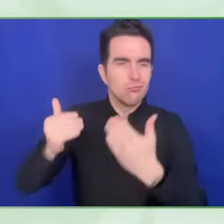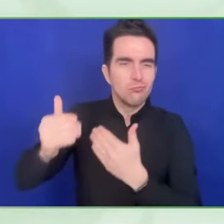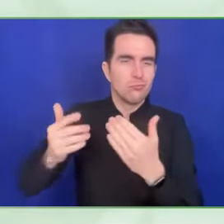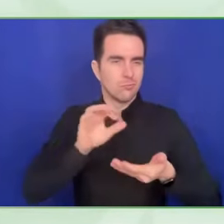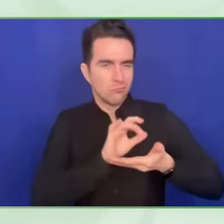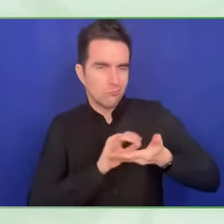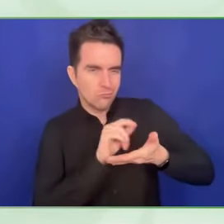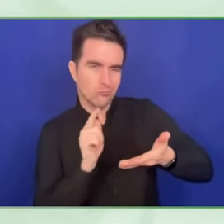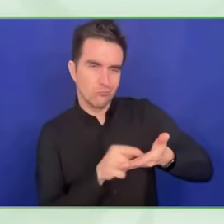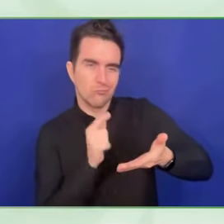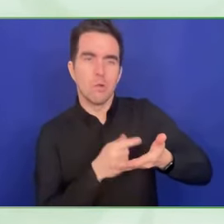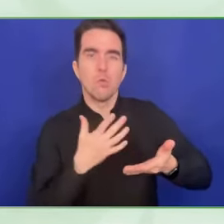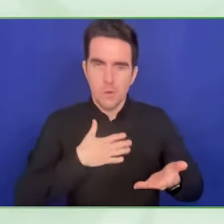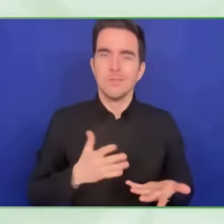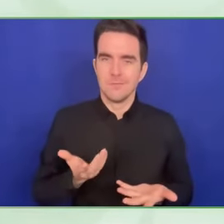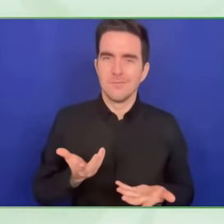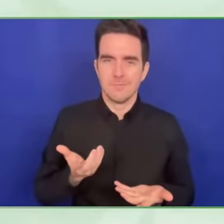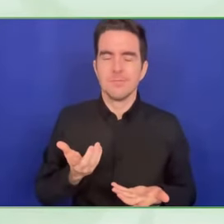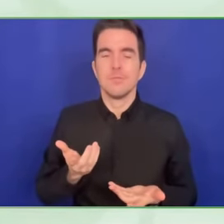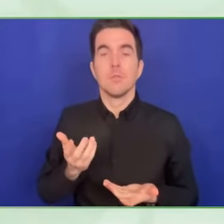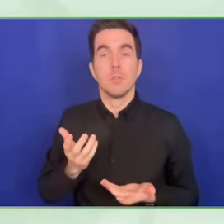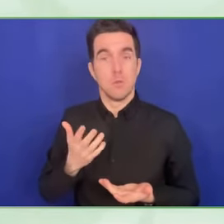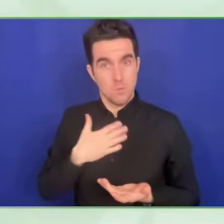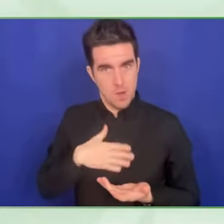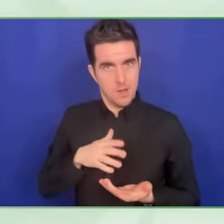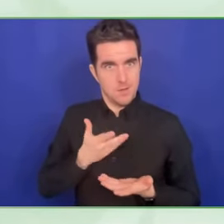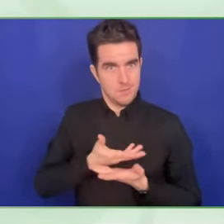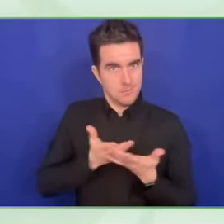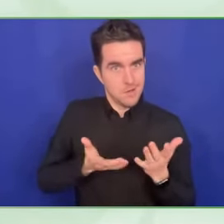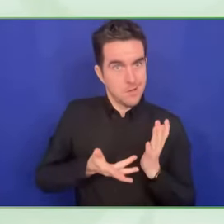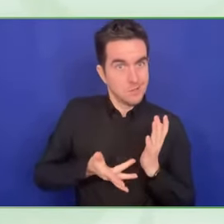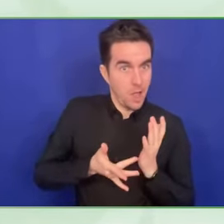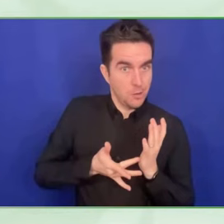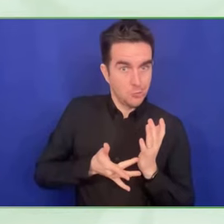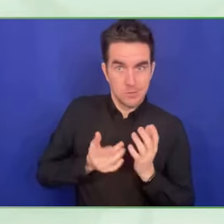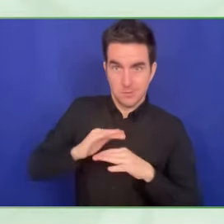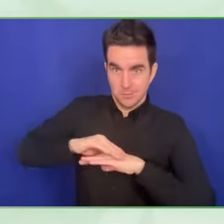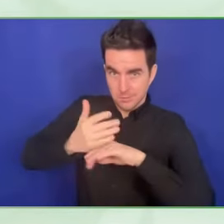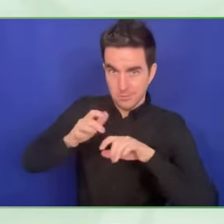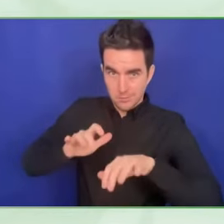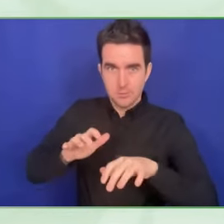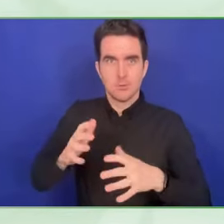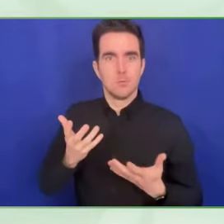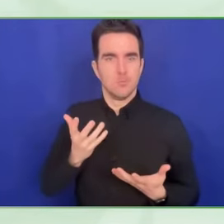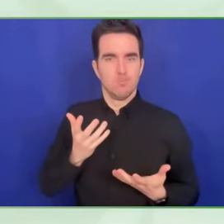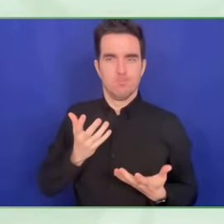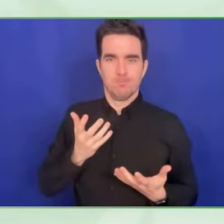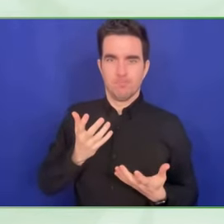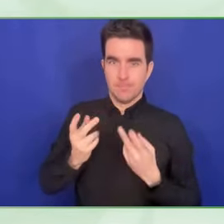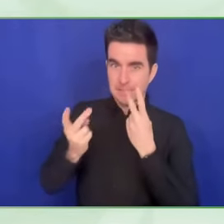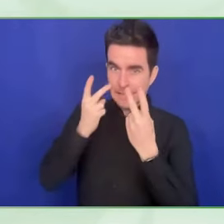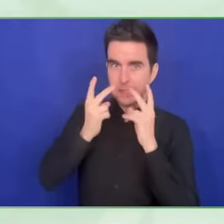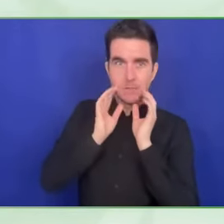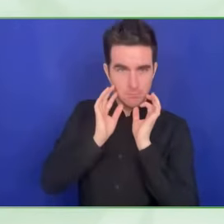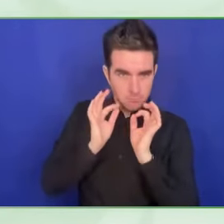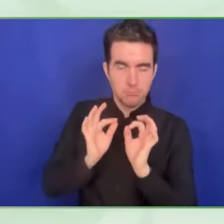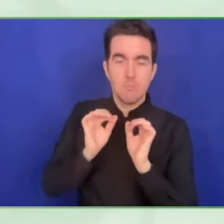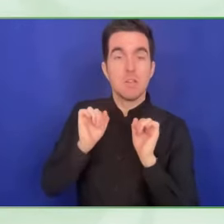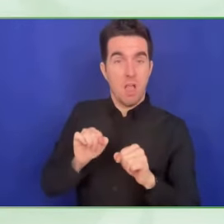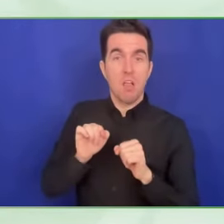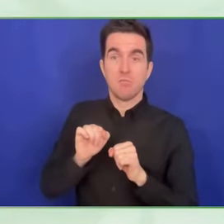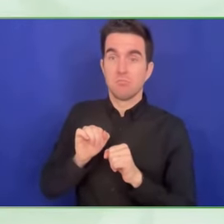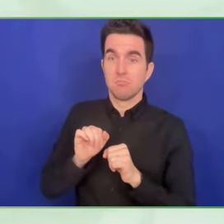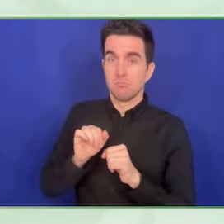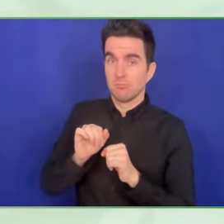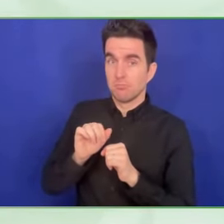choose any text, any size of the text, any fonts, any colours. Even you can set up some audio aids,